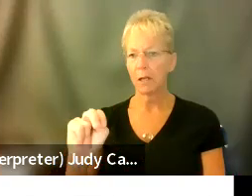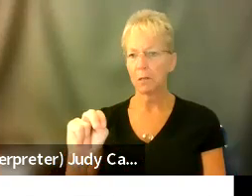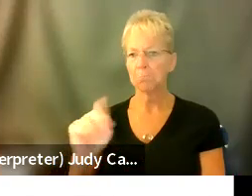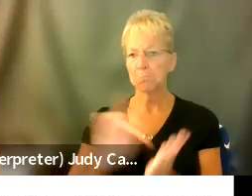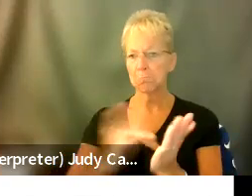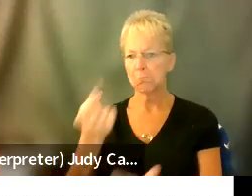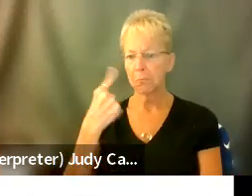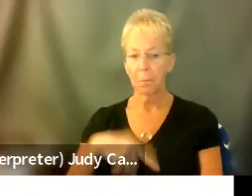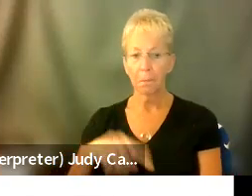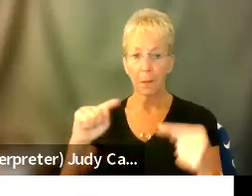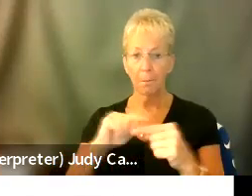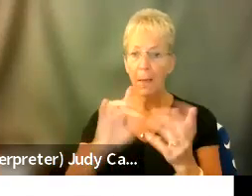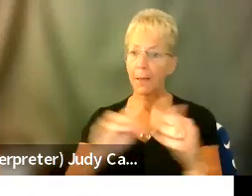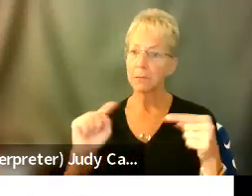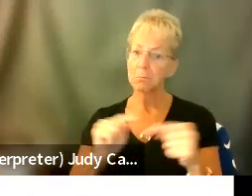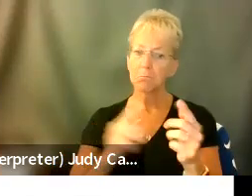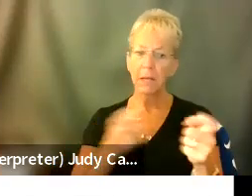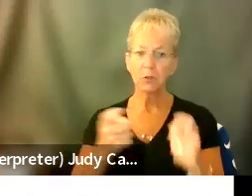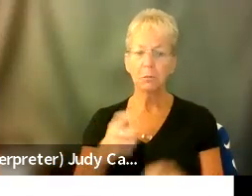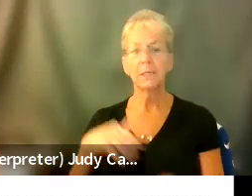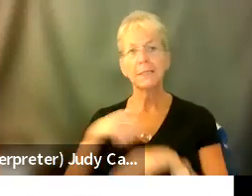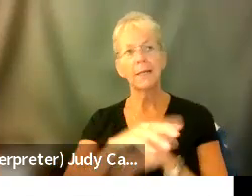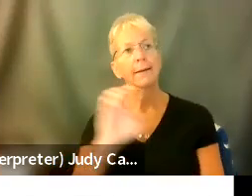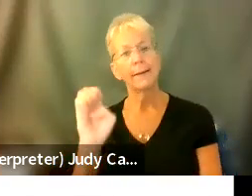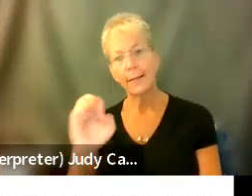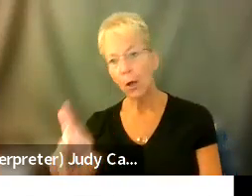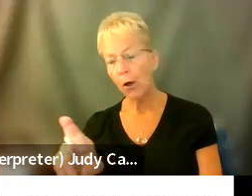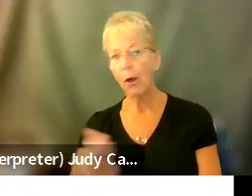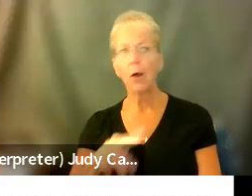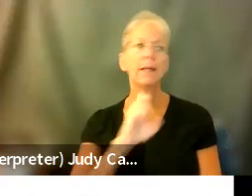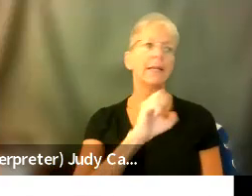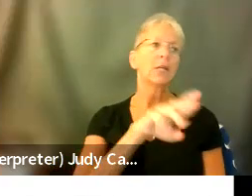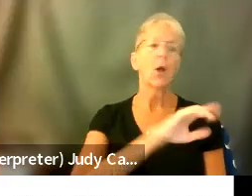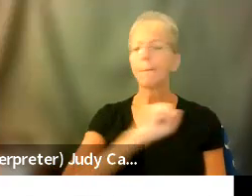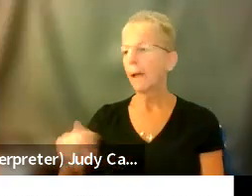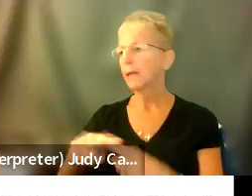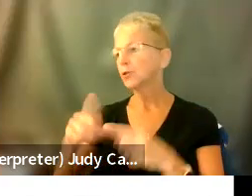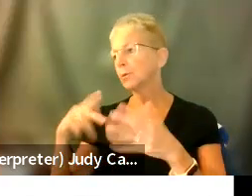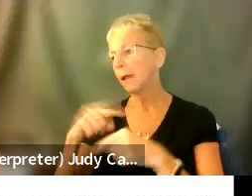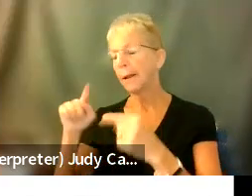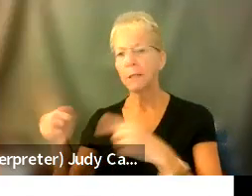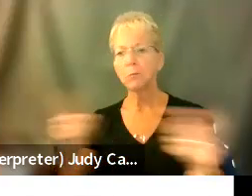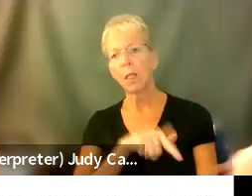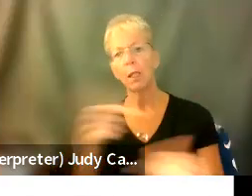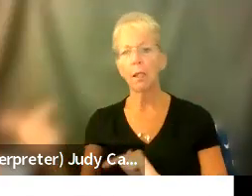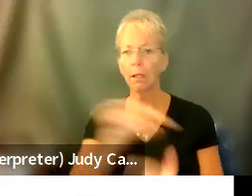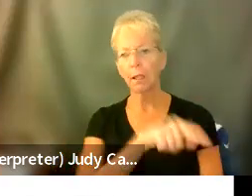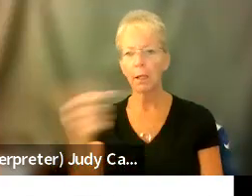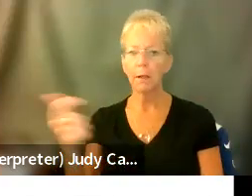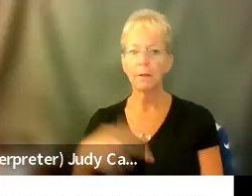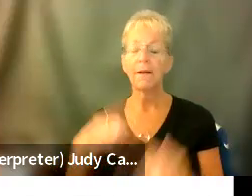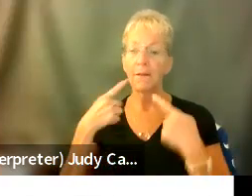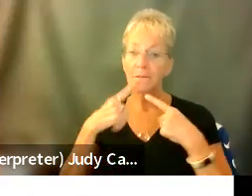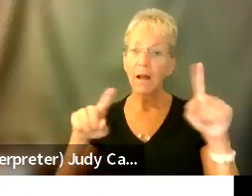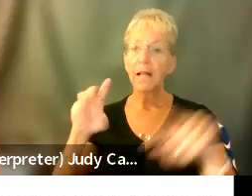Pain management kept sending me to the ER. ER kept sending me back to pain management. I finally got an MRI and